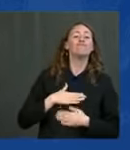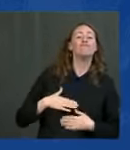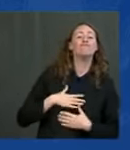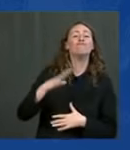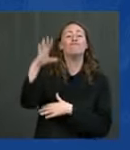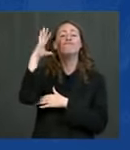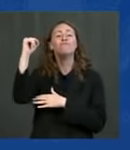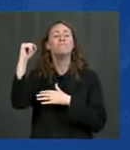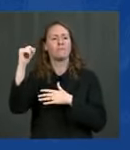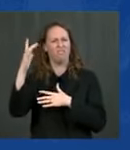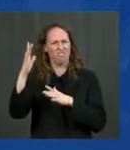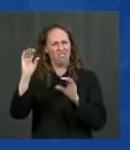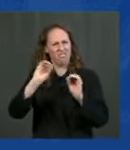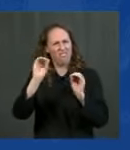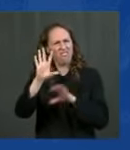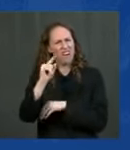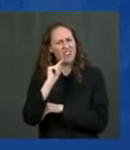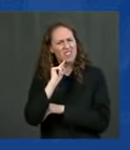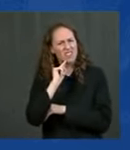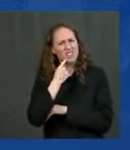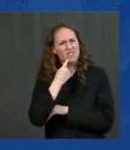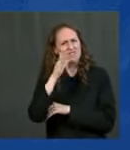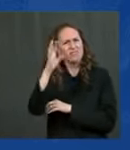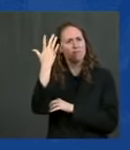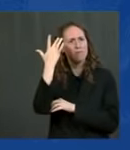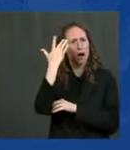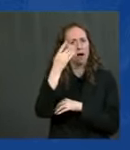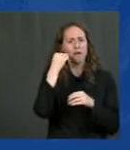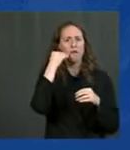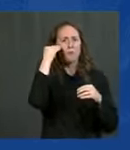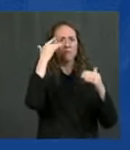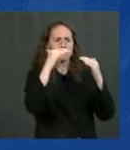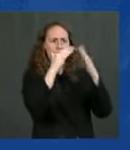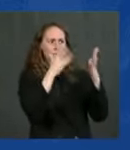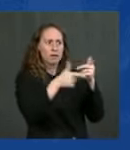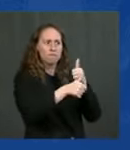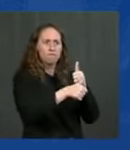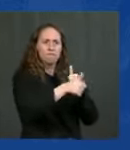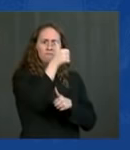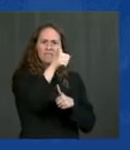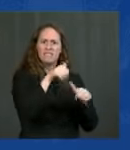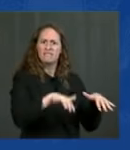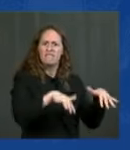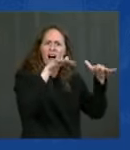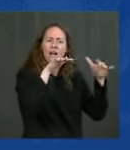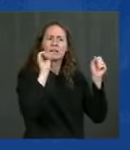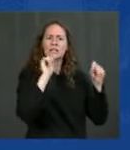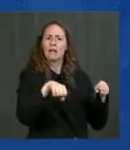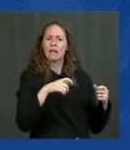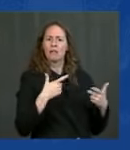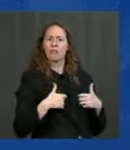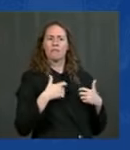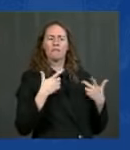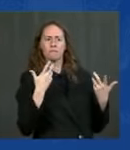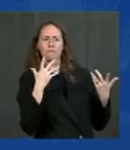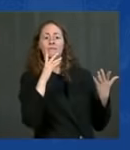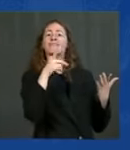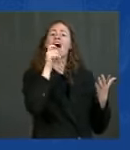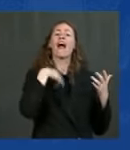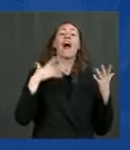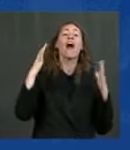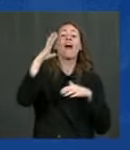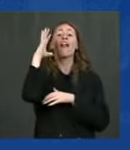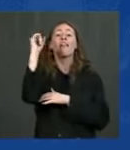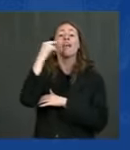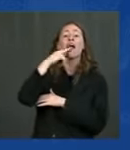left their home because they left and they felt that they had to flee the risk of death there's nothing voluntary about that and so I'm calling on